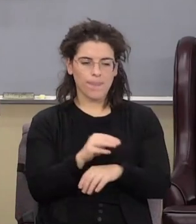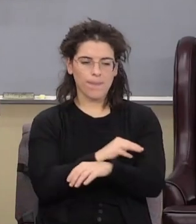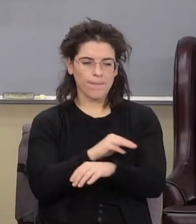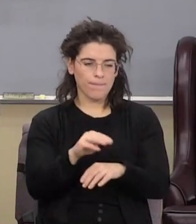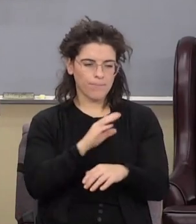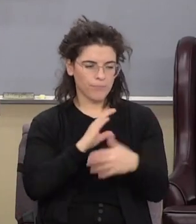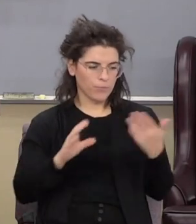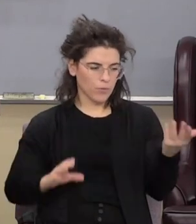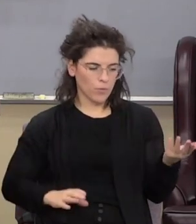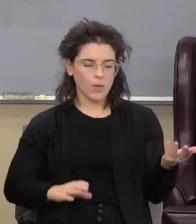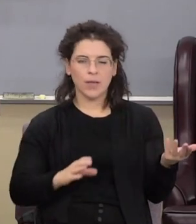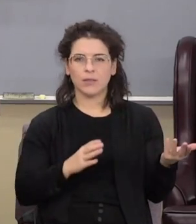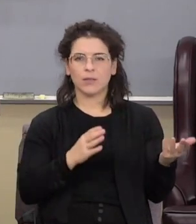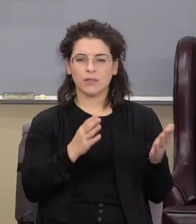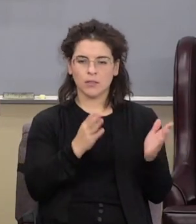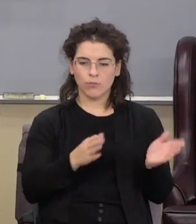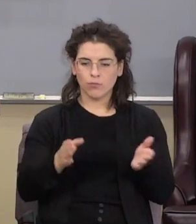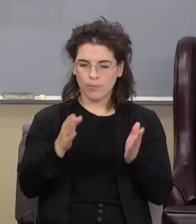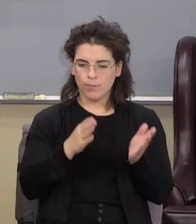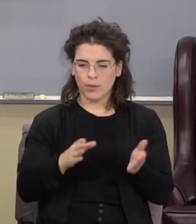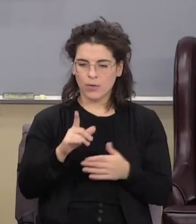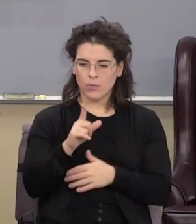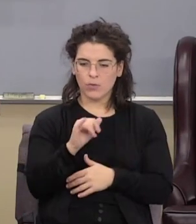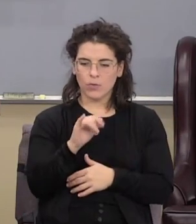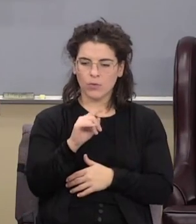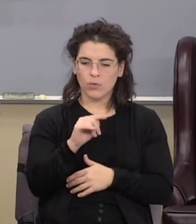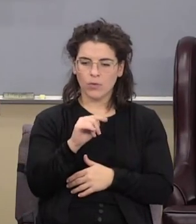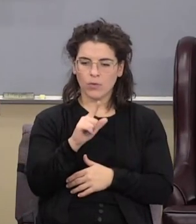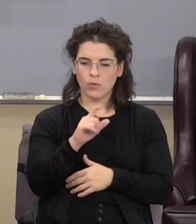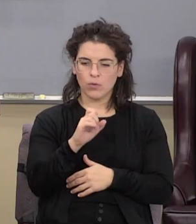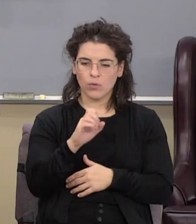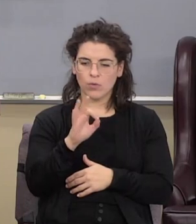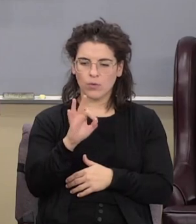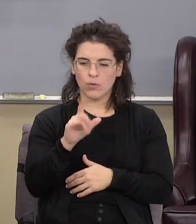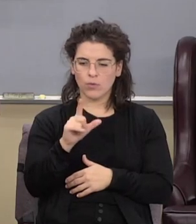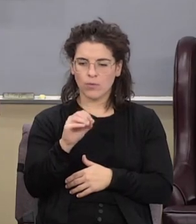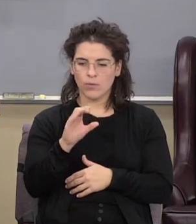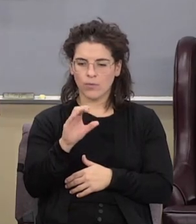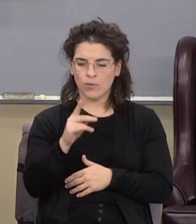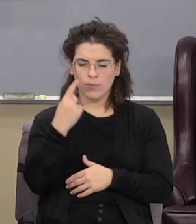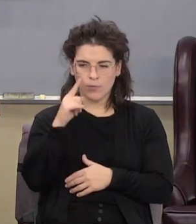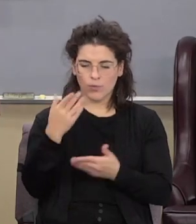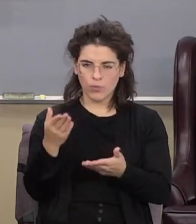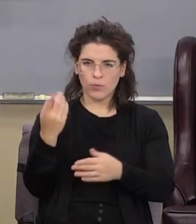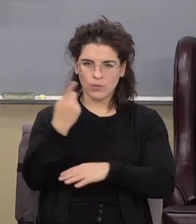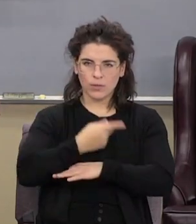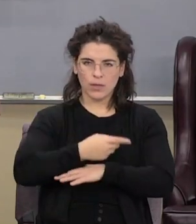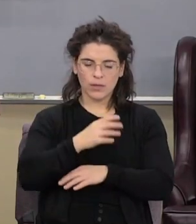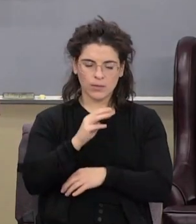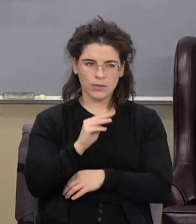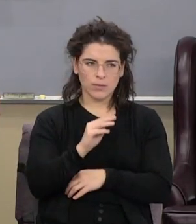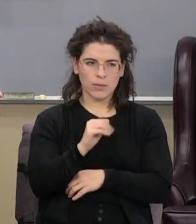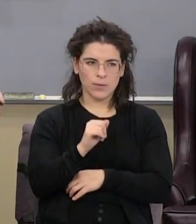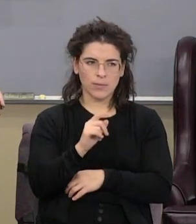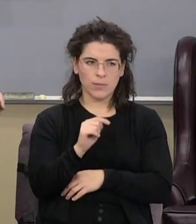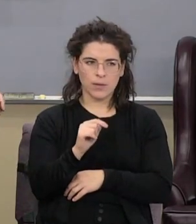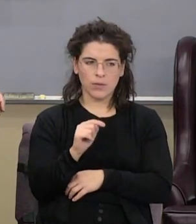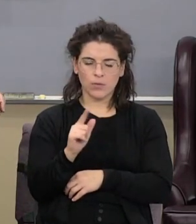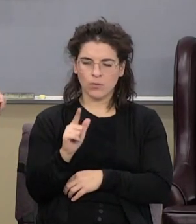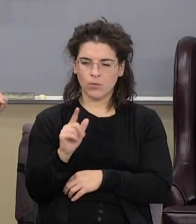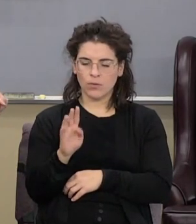here is looking to prepare this little flock for those days right there Matthew 24 in those when he gives you the